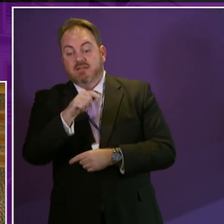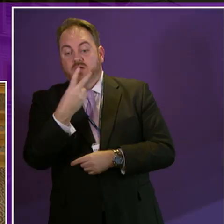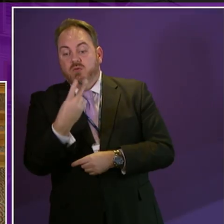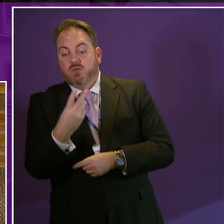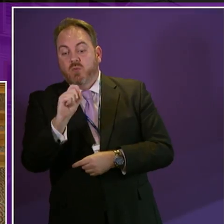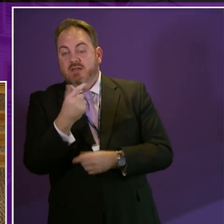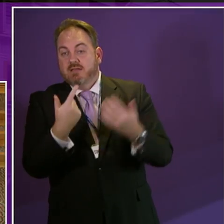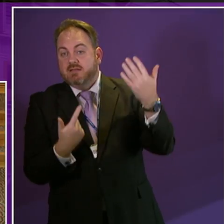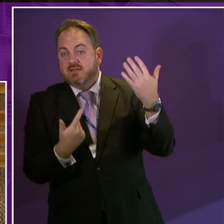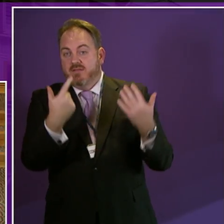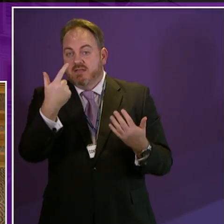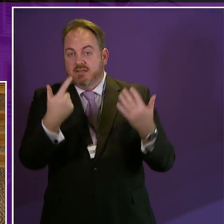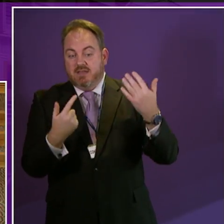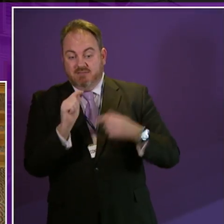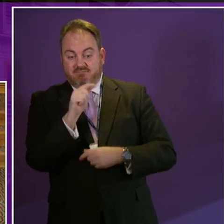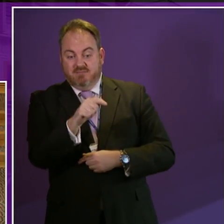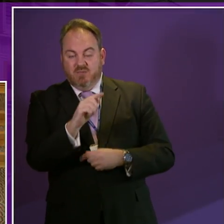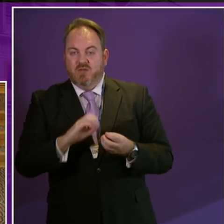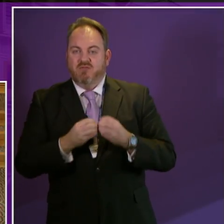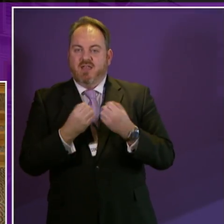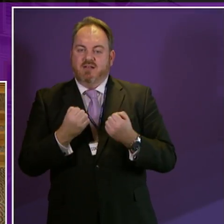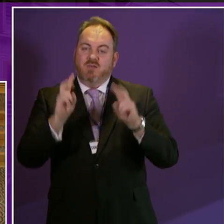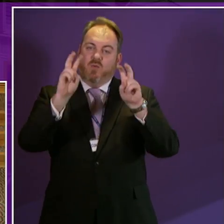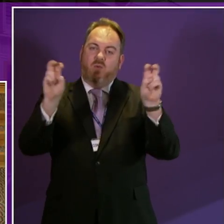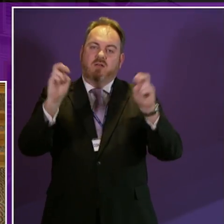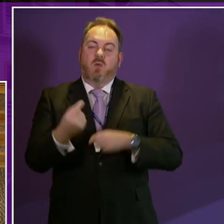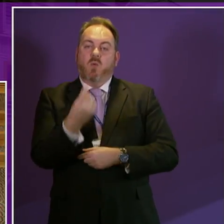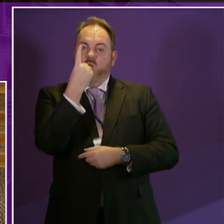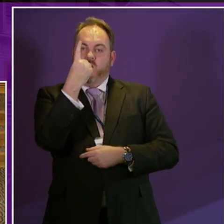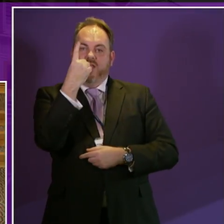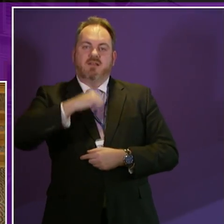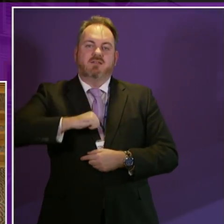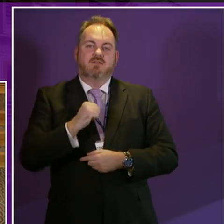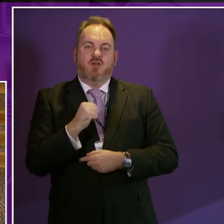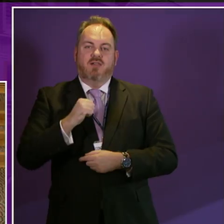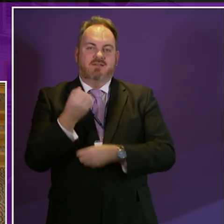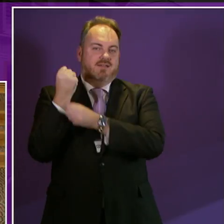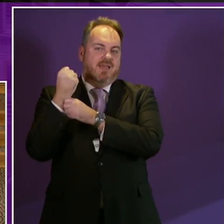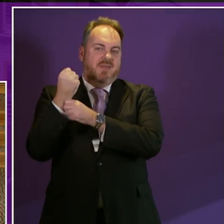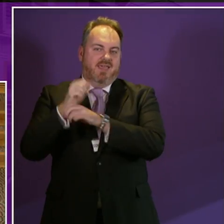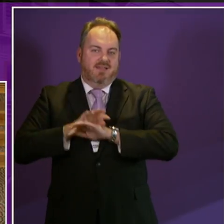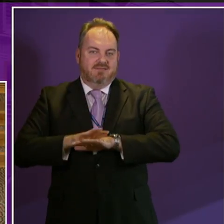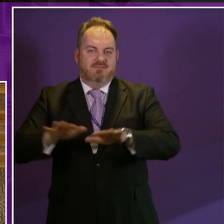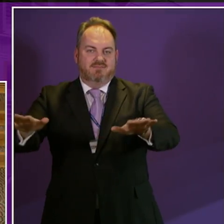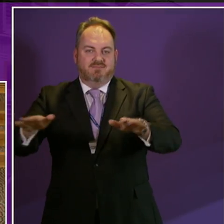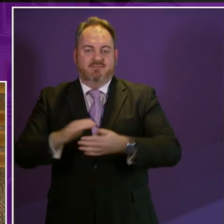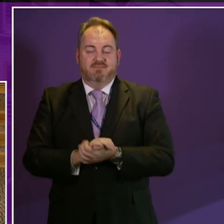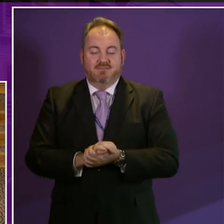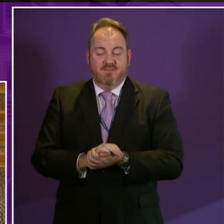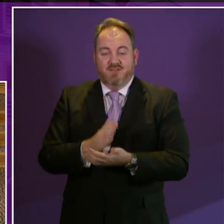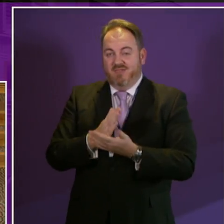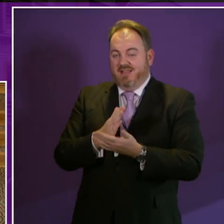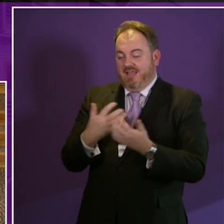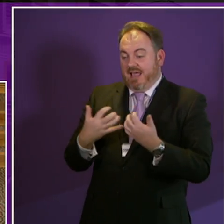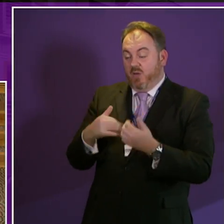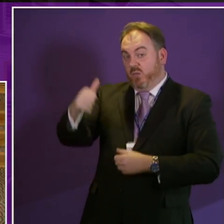as part of the OneScotland campaign. So, one measure of how far we have come will be